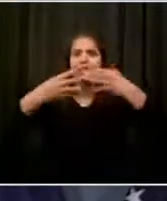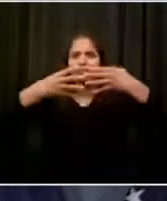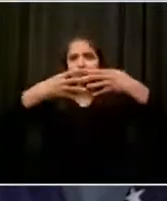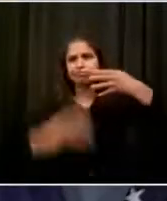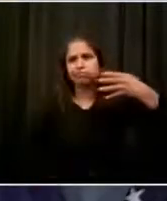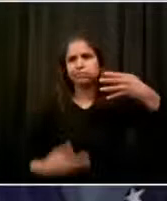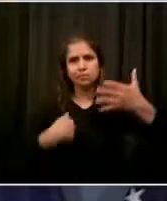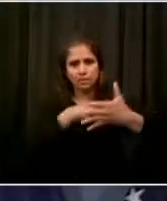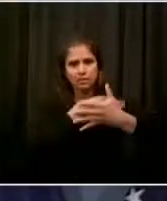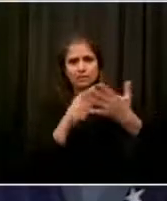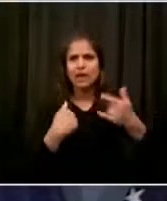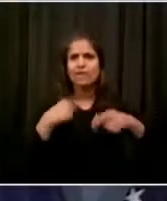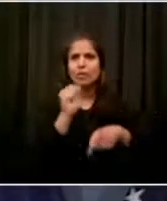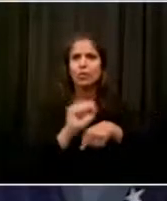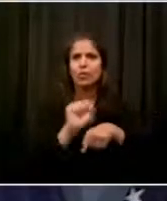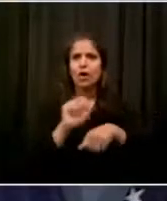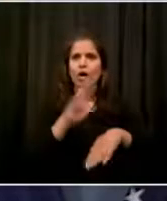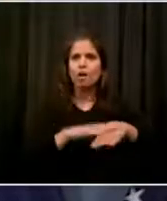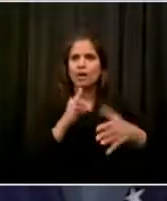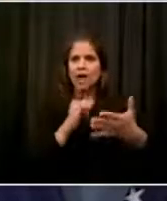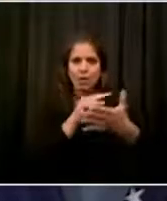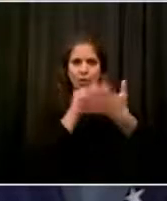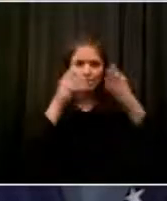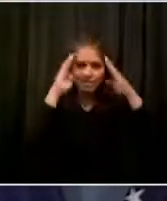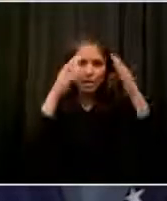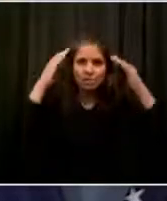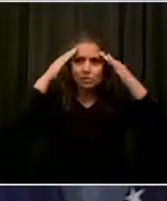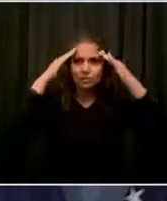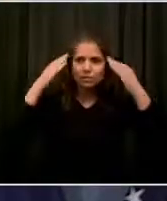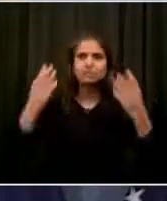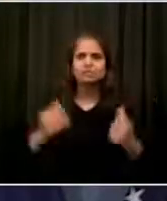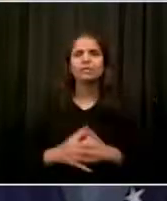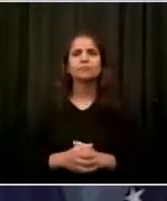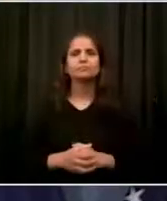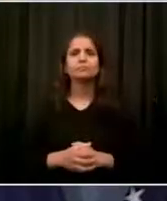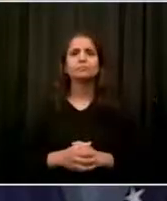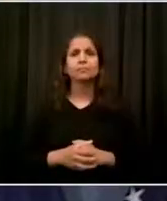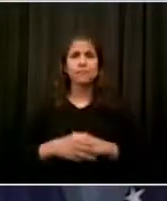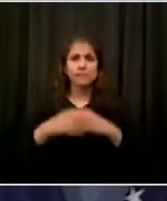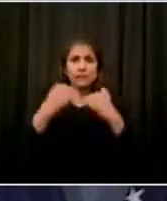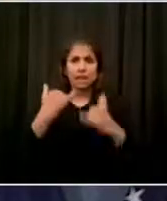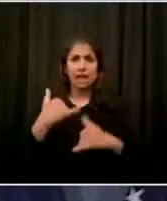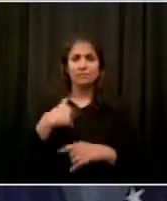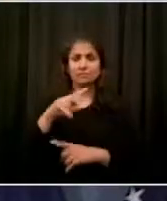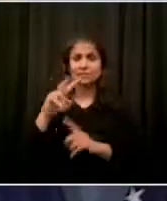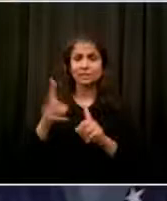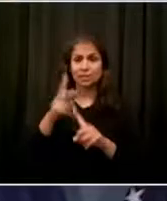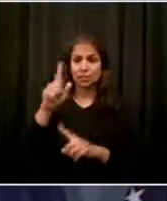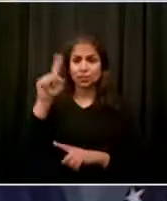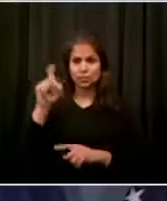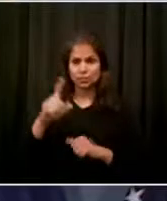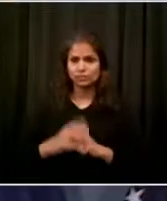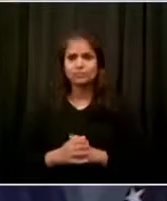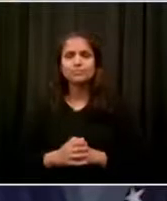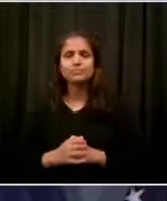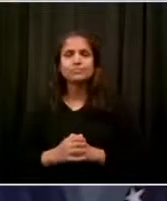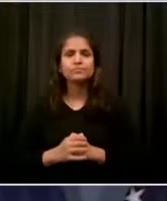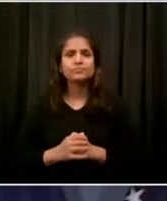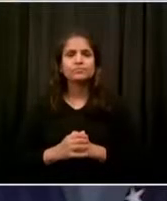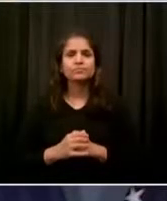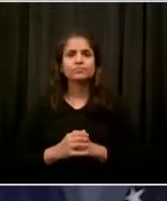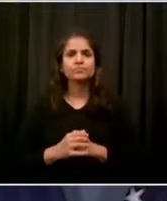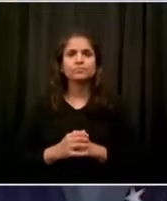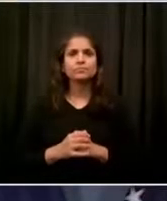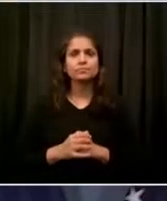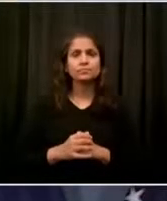I do have a second, yeah, sort of related question. Do you see community